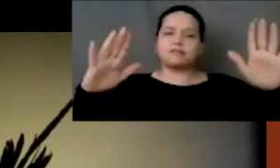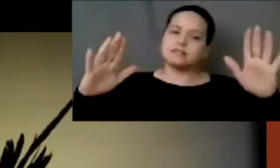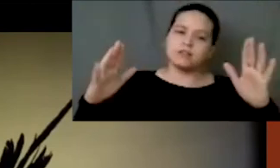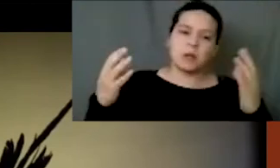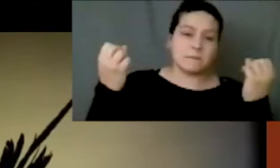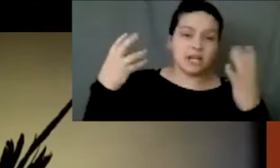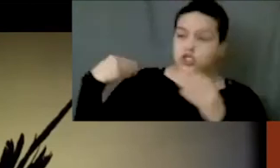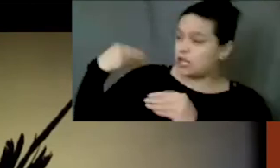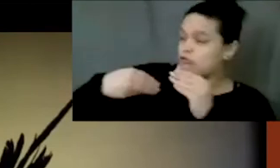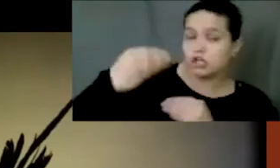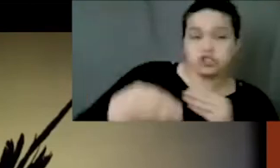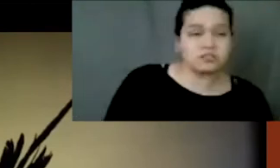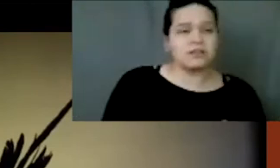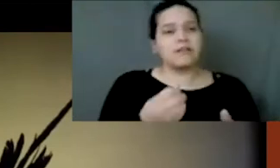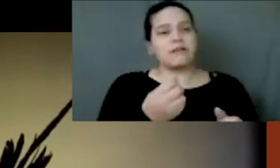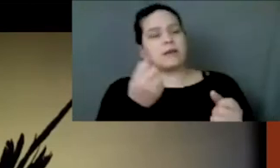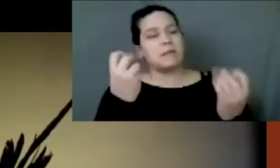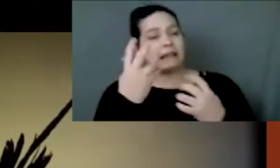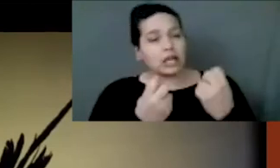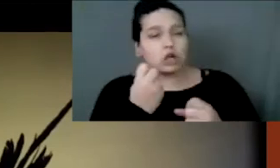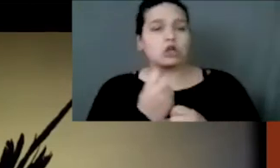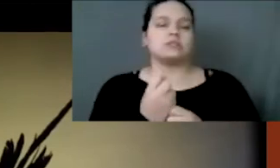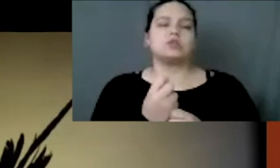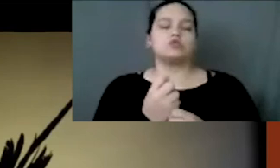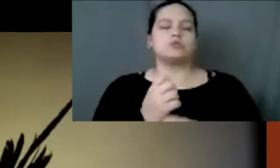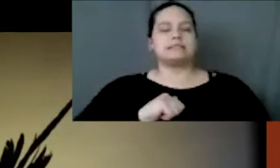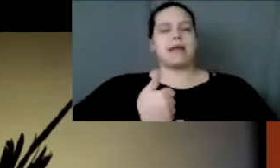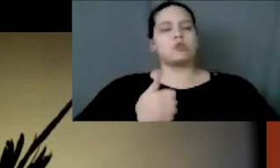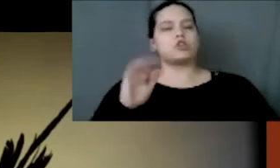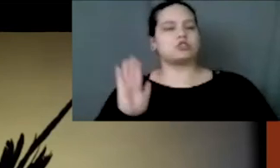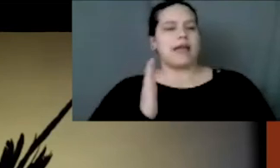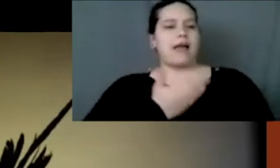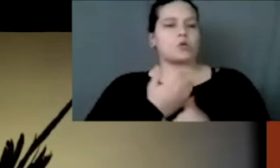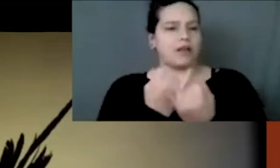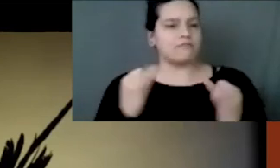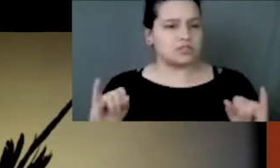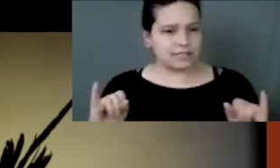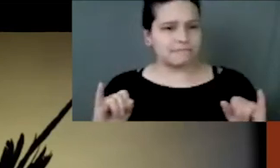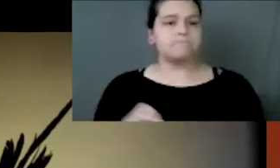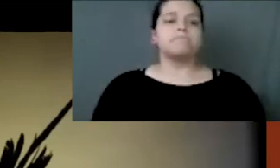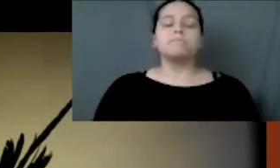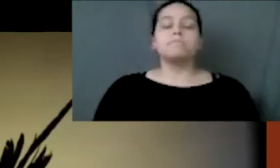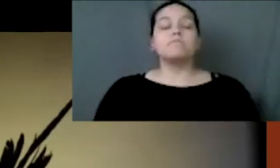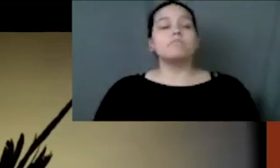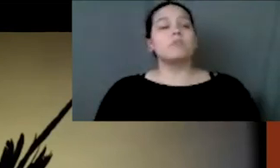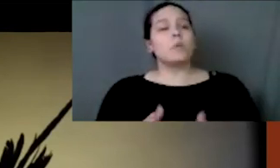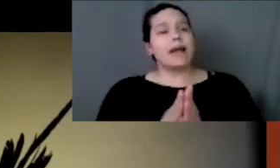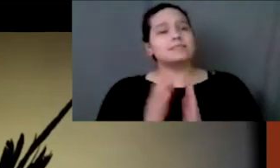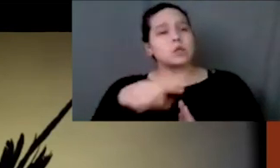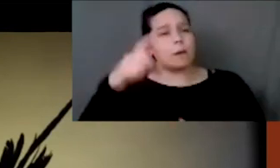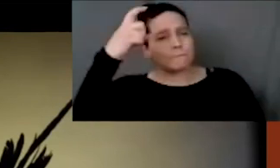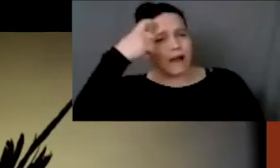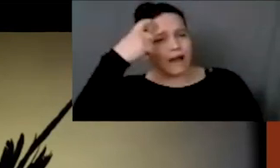in order to reestablish their sovereignty. We ask that you be mindful of the ancestral journey that is brought